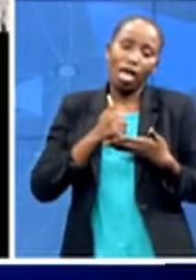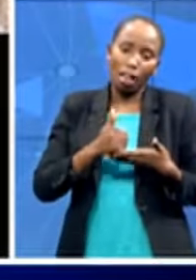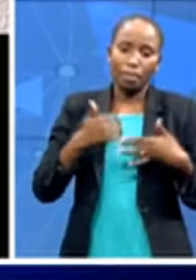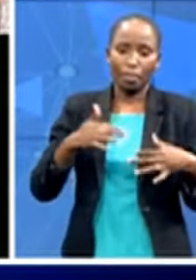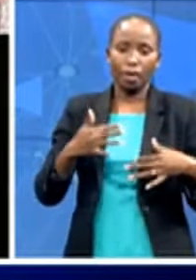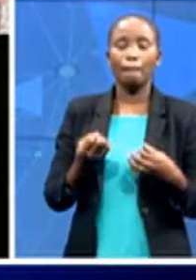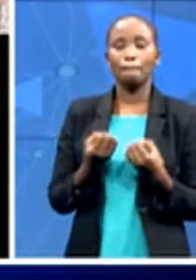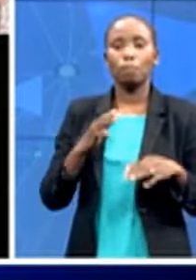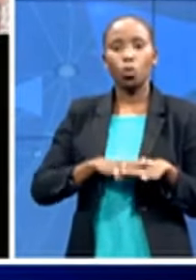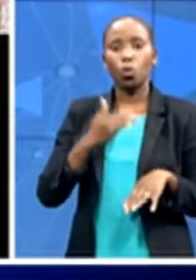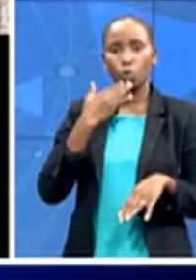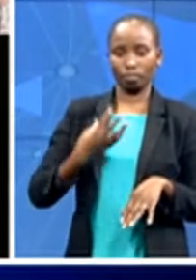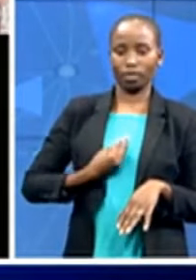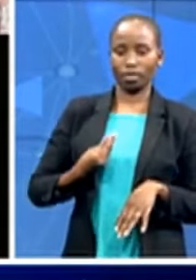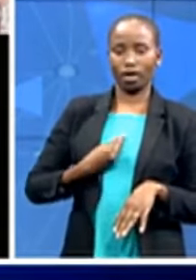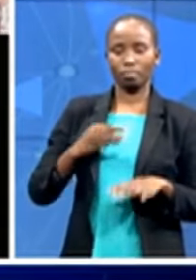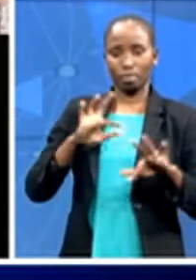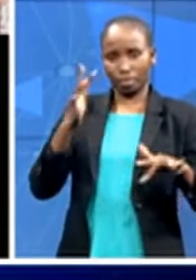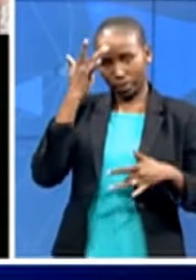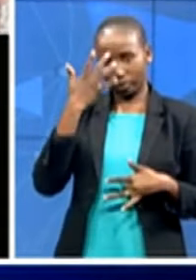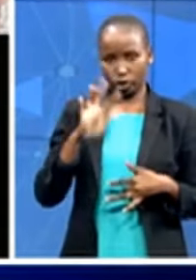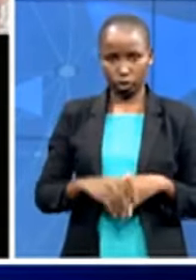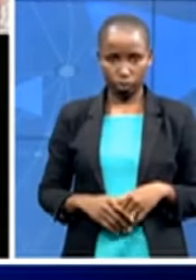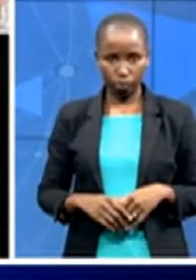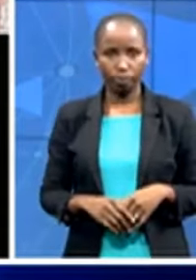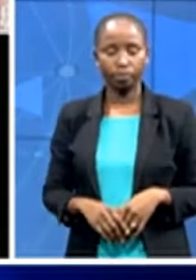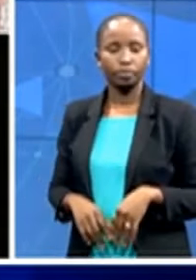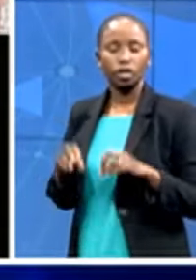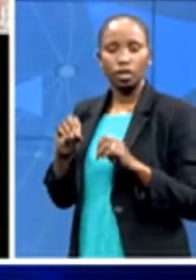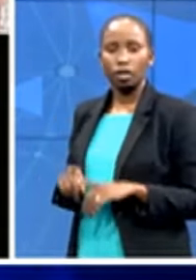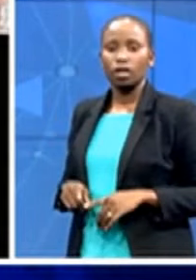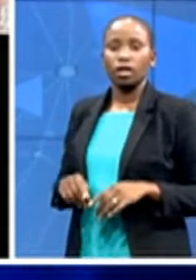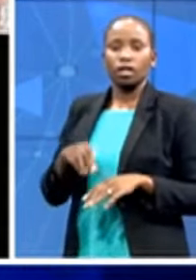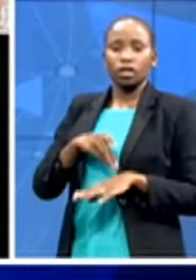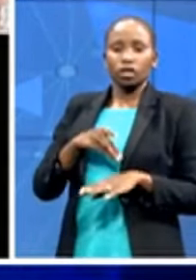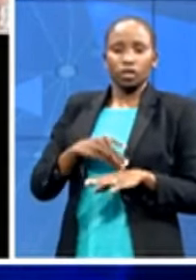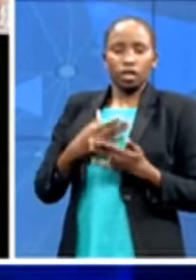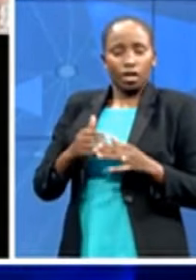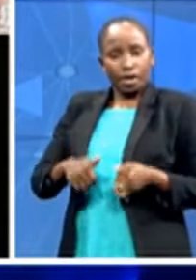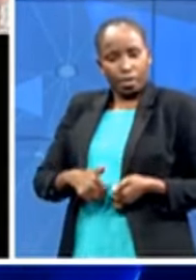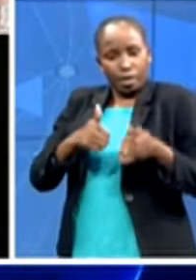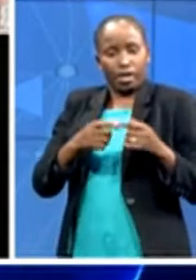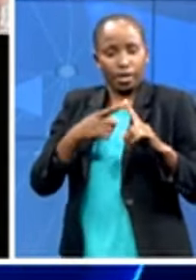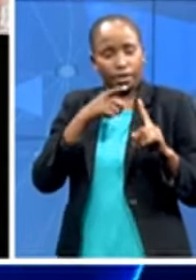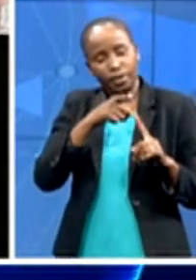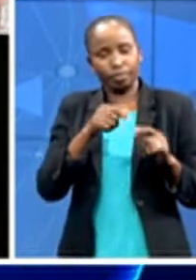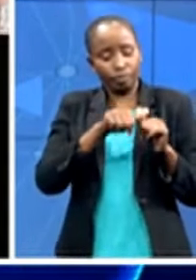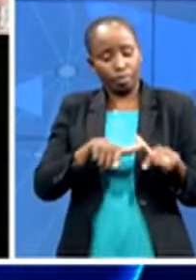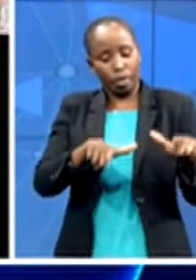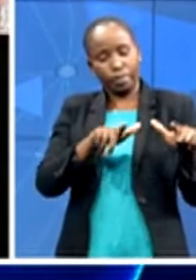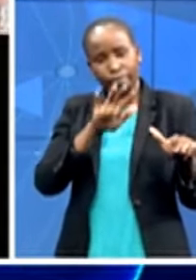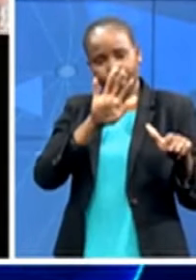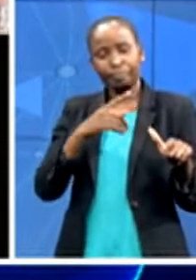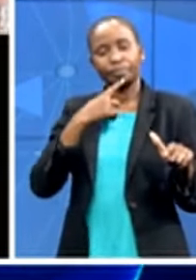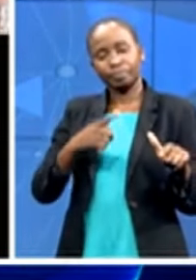let's talk come back to you like i said limbo being lauded for uh its management of this fight